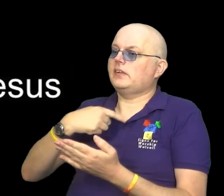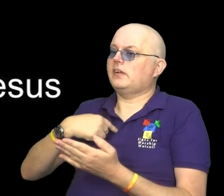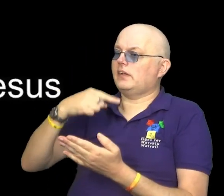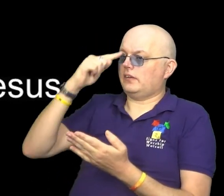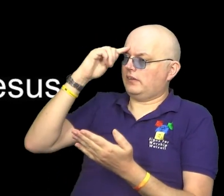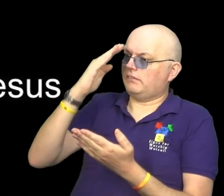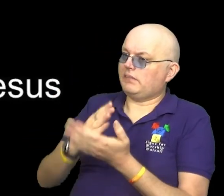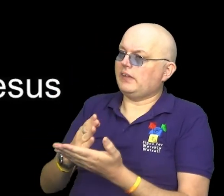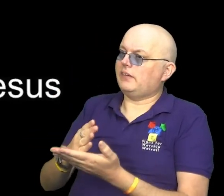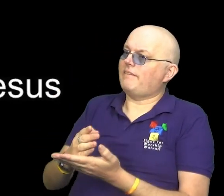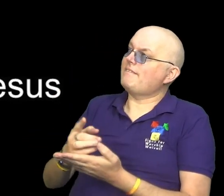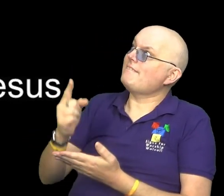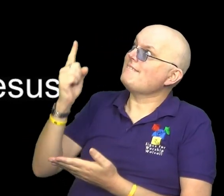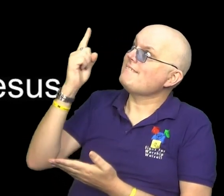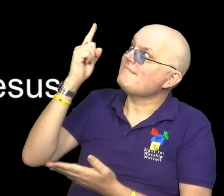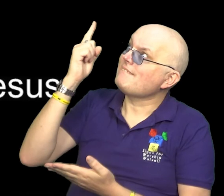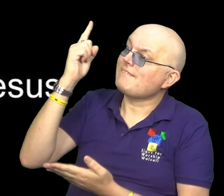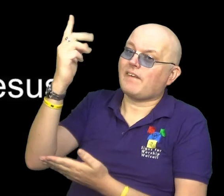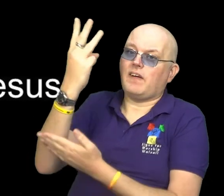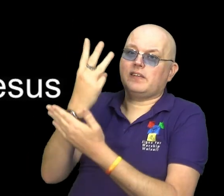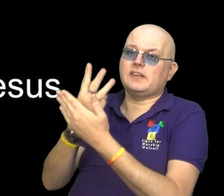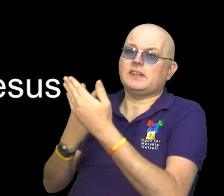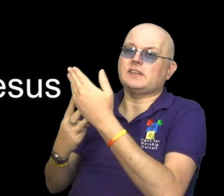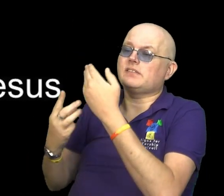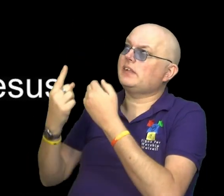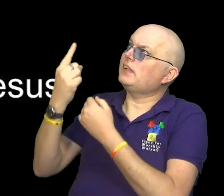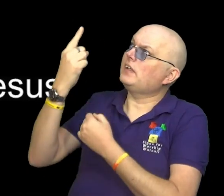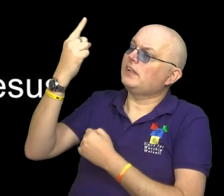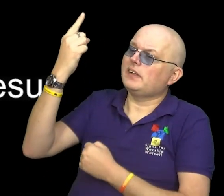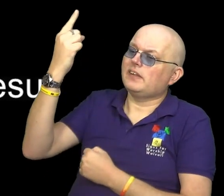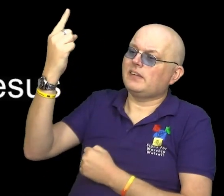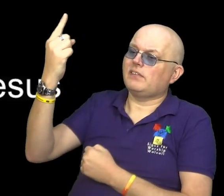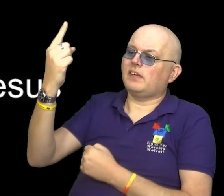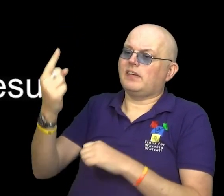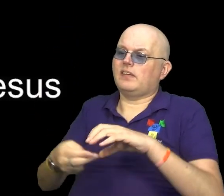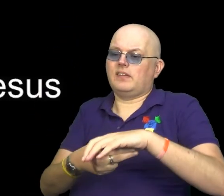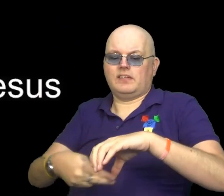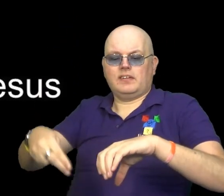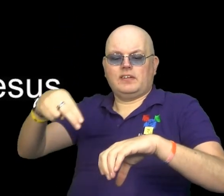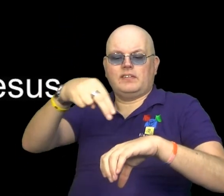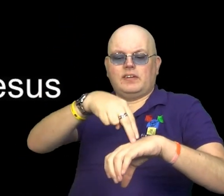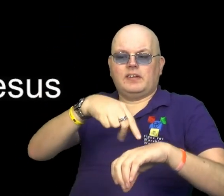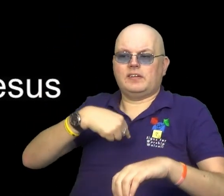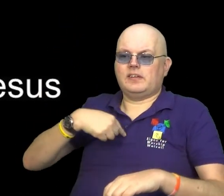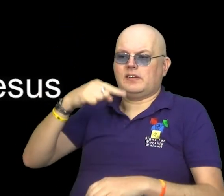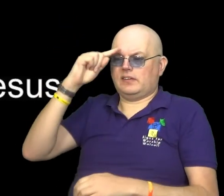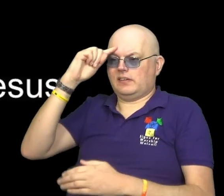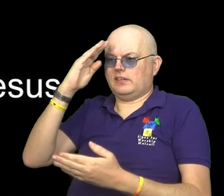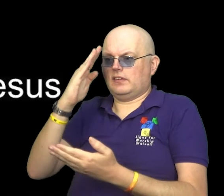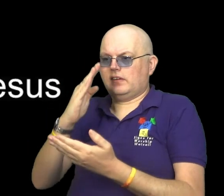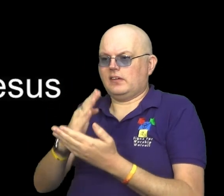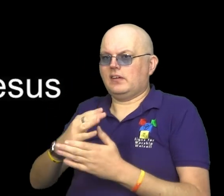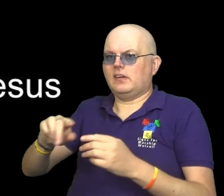I believe in the Holy Spirit, our God is three in one. I